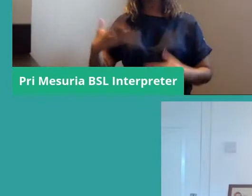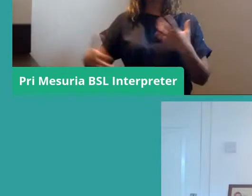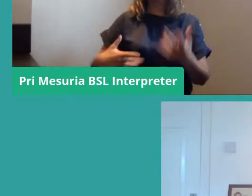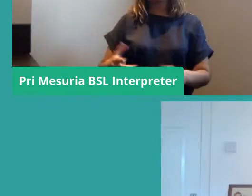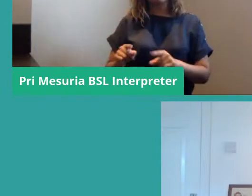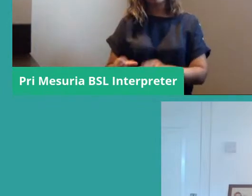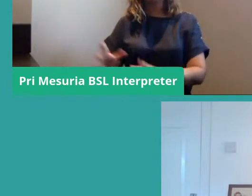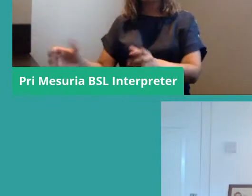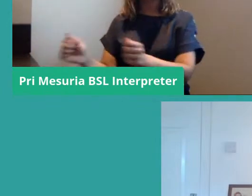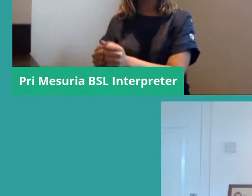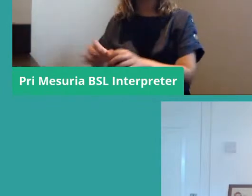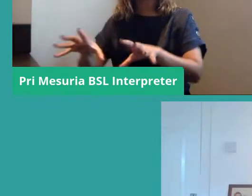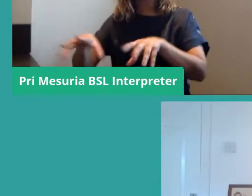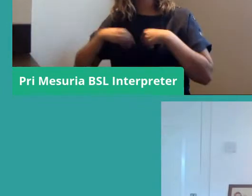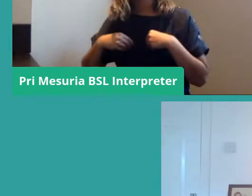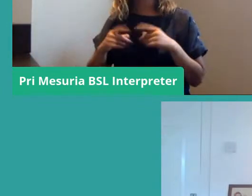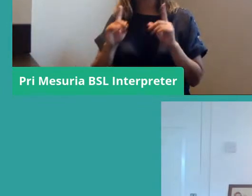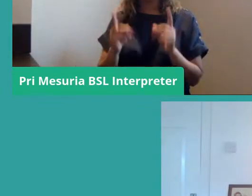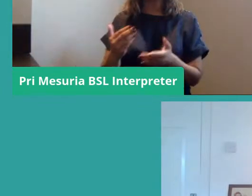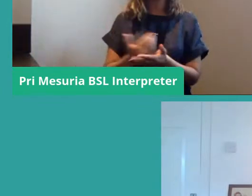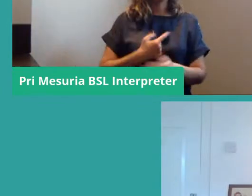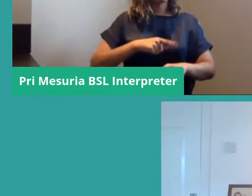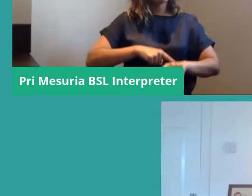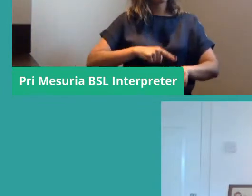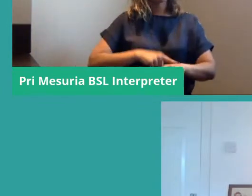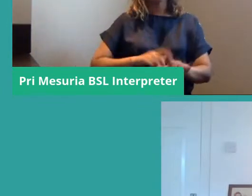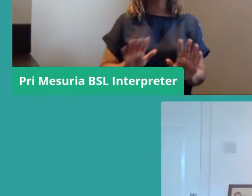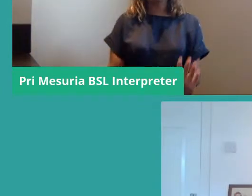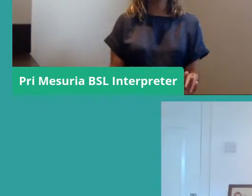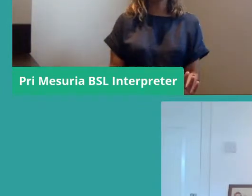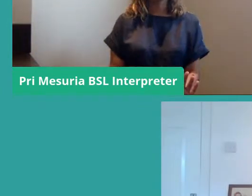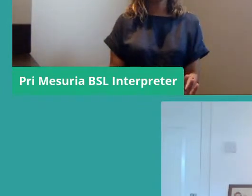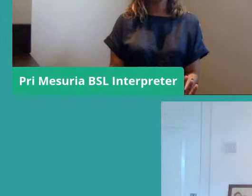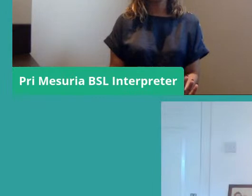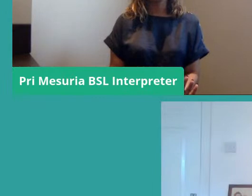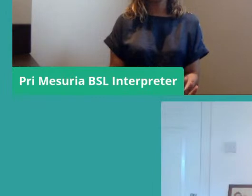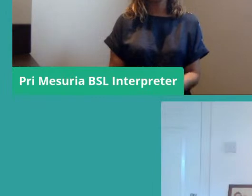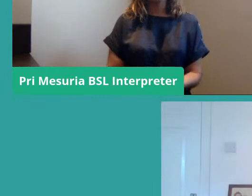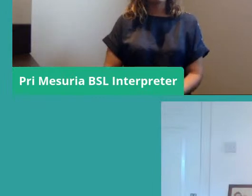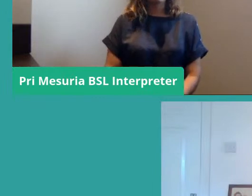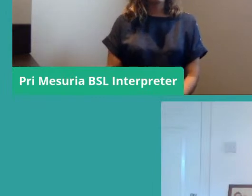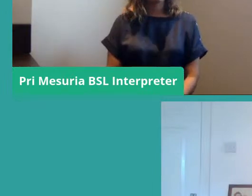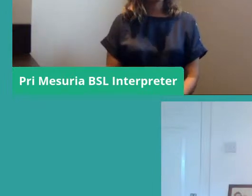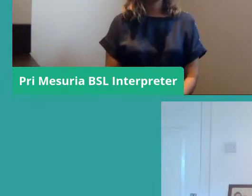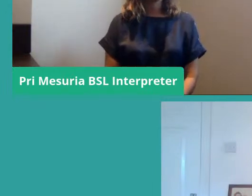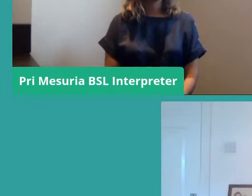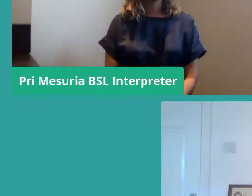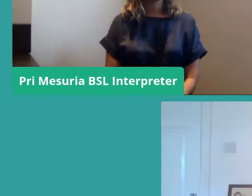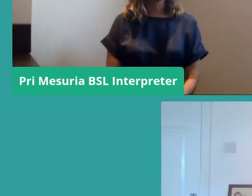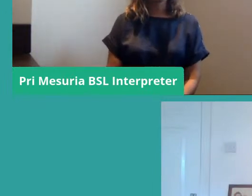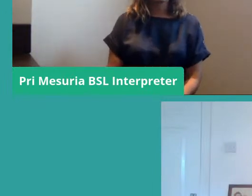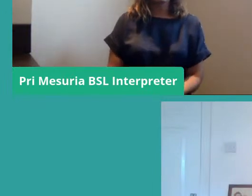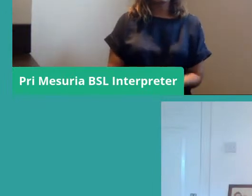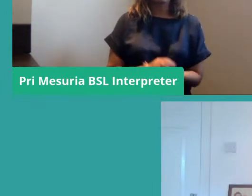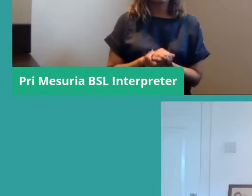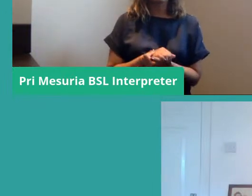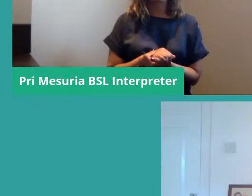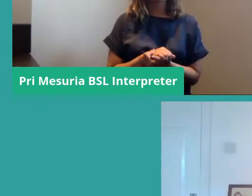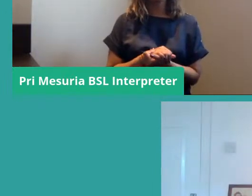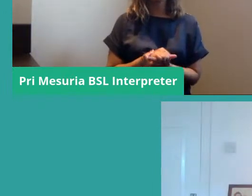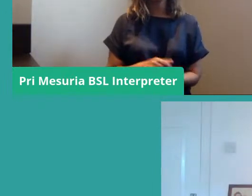ultimately um save you time rather than increasing the amount of time you take